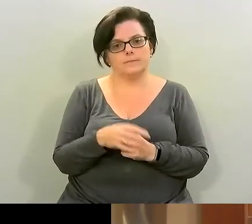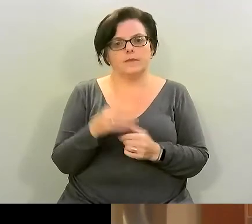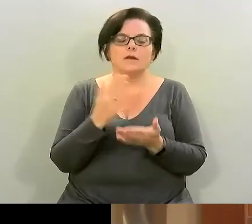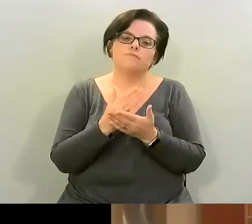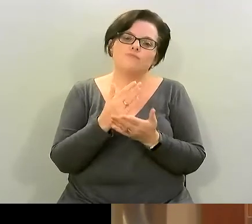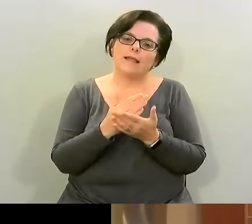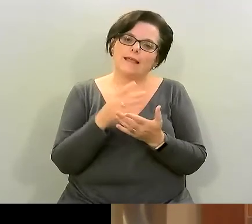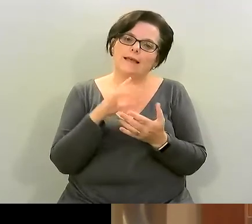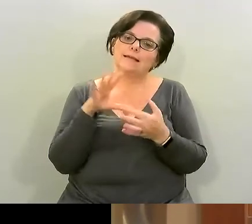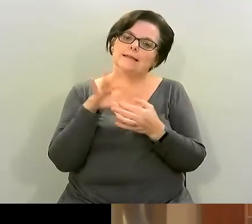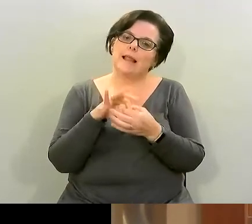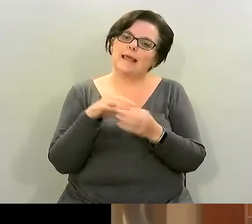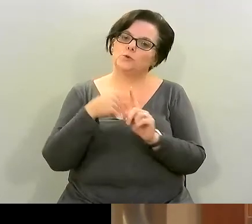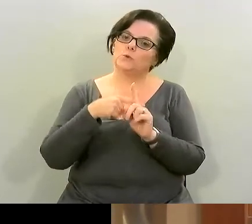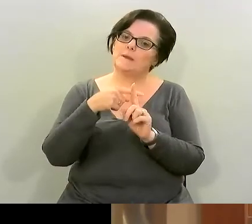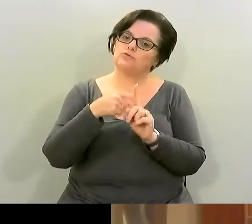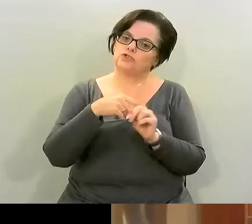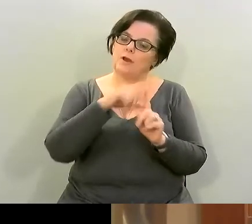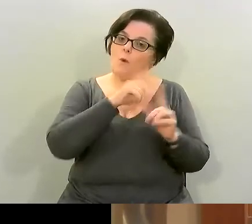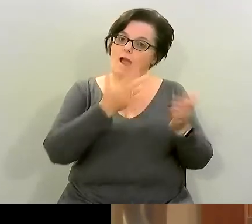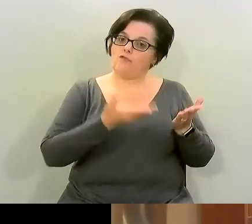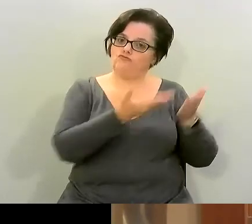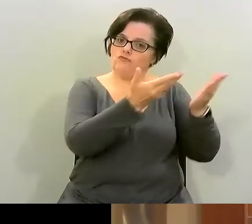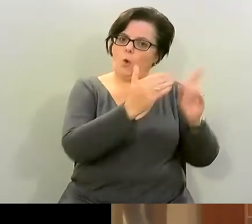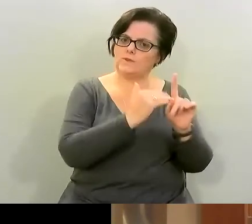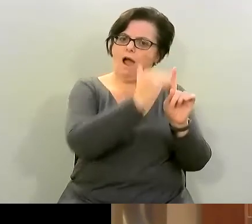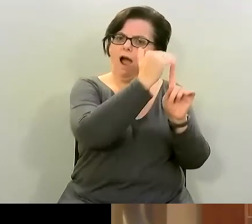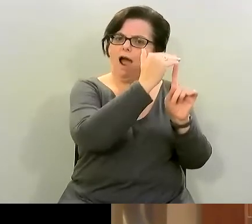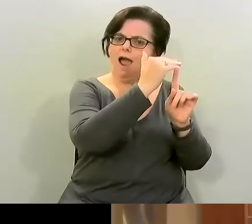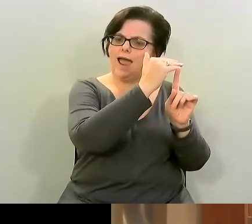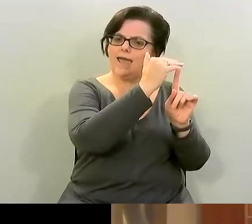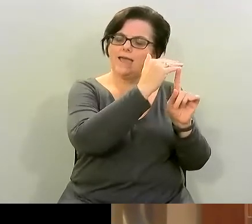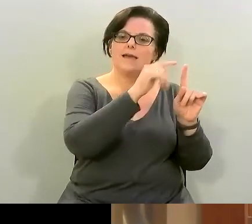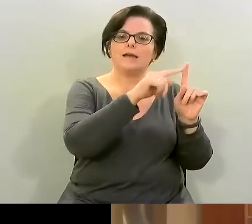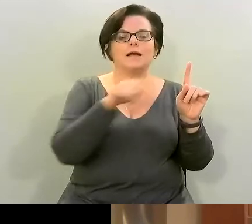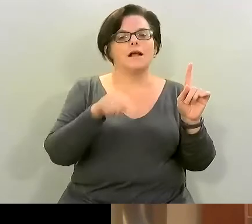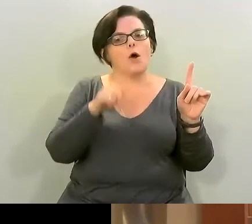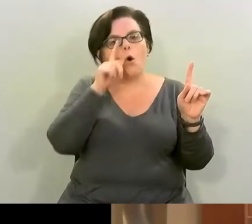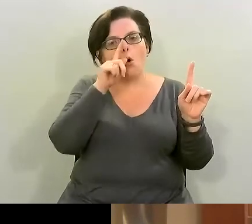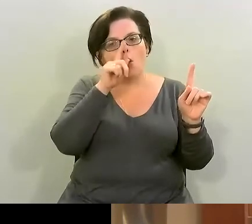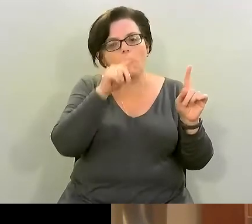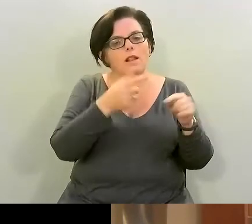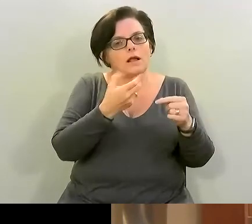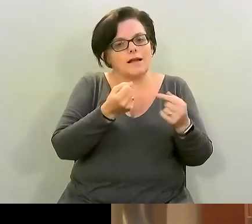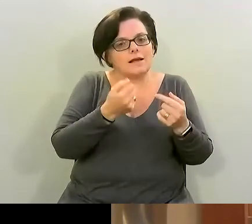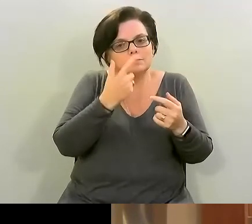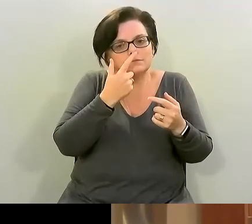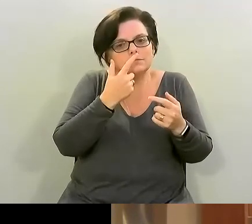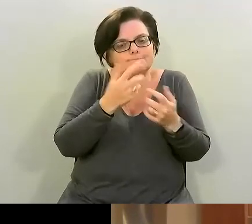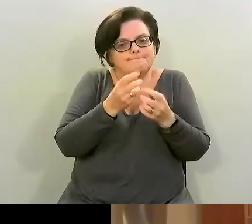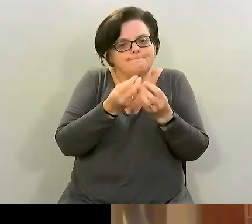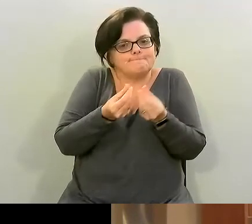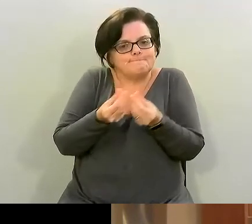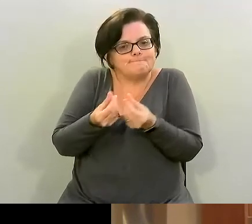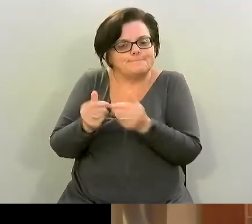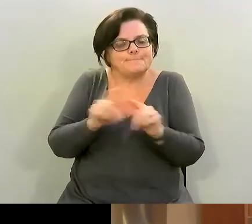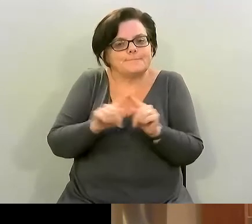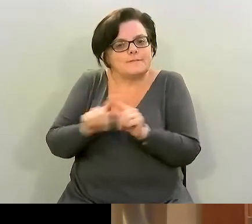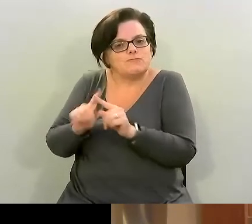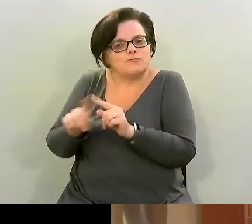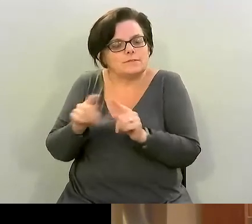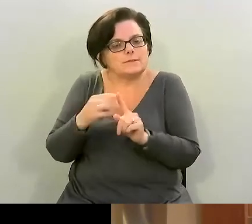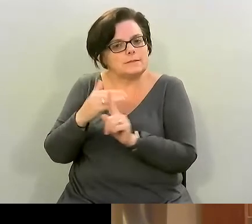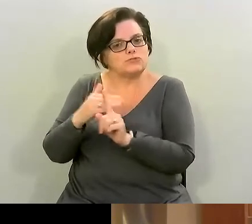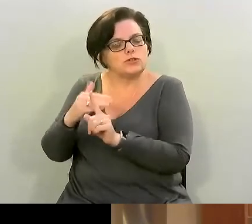roasting this at a higher temperature and it's how the oils break up at those temperatures it's not the worst thing but it's just a